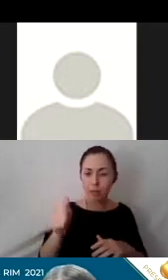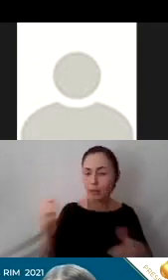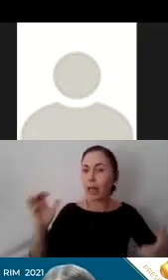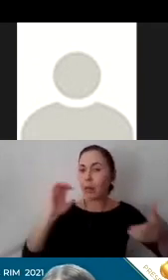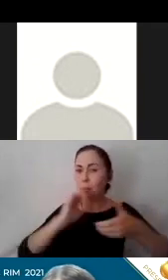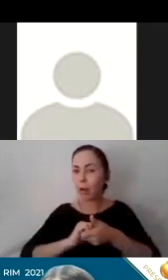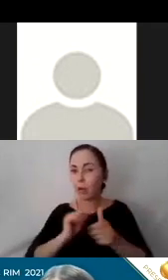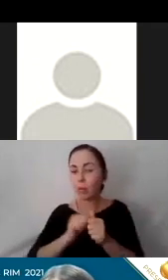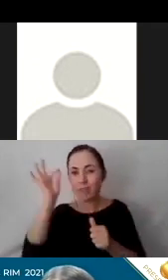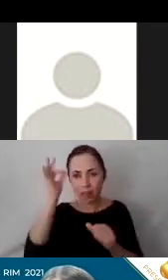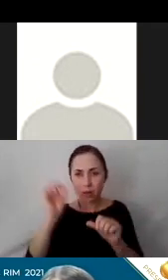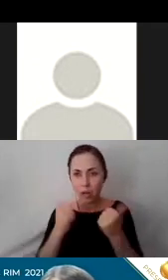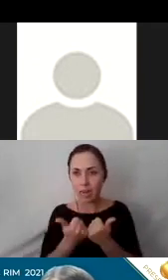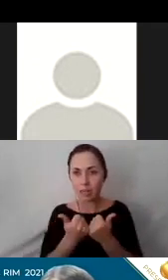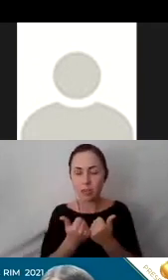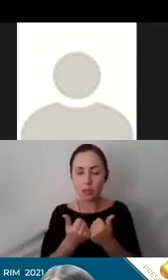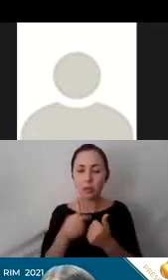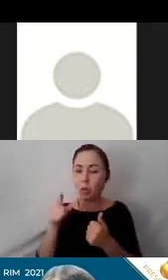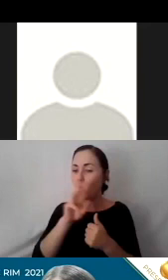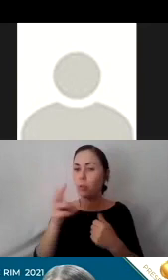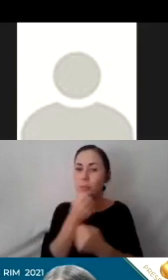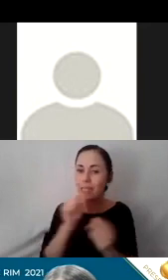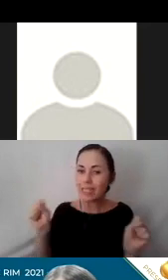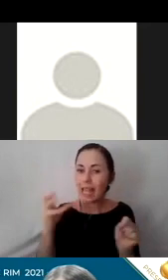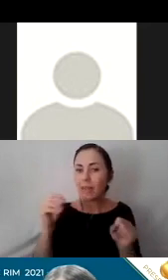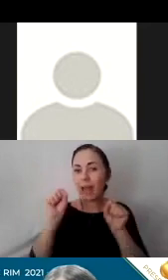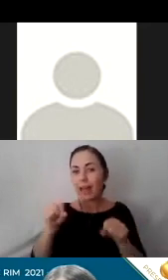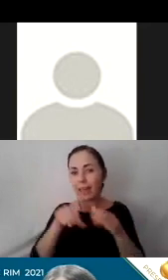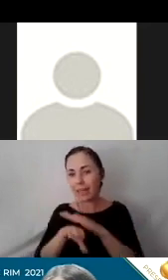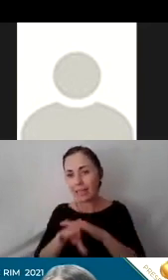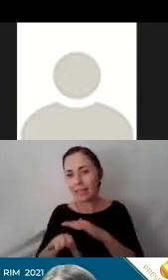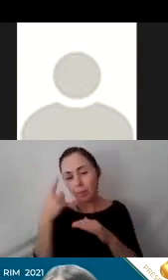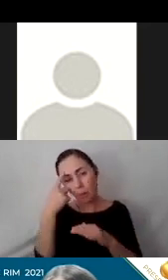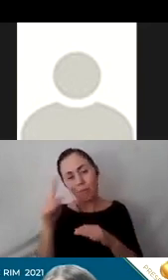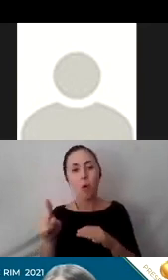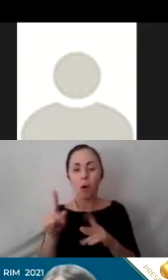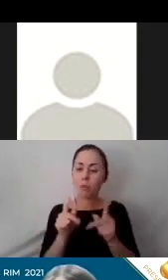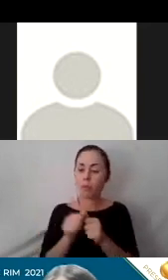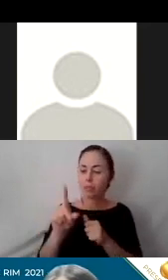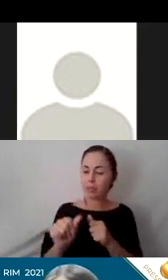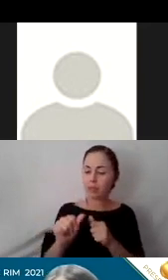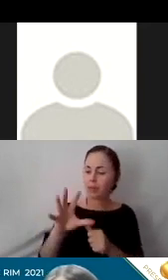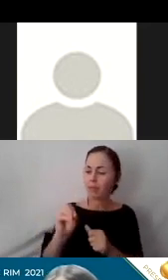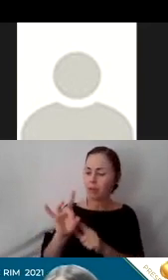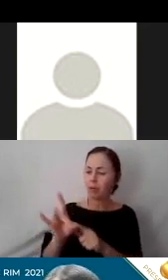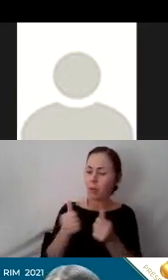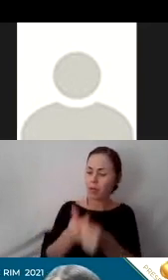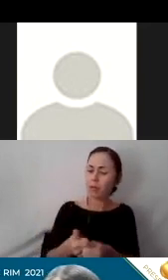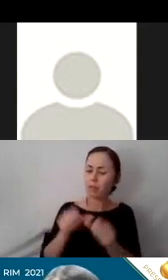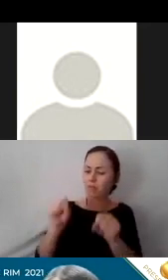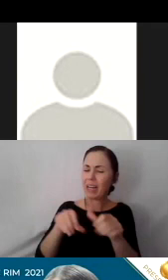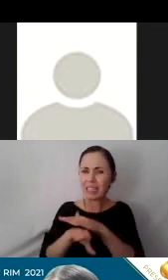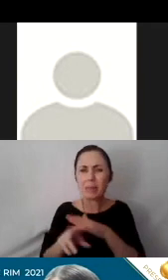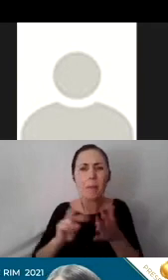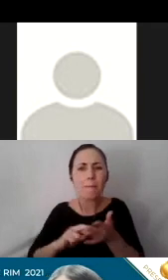federal agencies to be safe and accessible for people with disabilities. What does 508 compliance and accessibility entail?